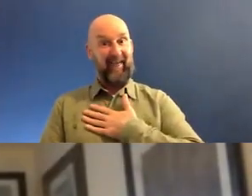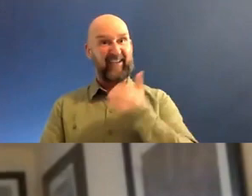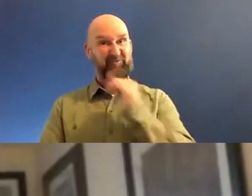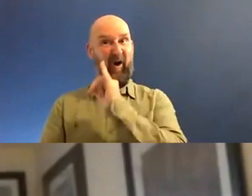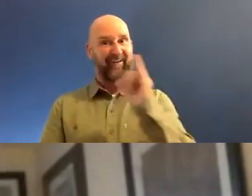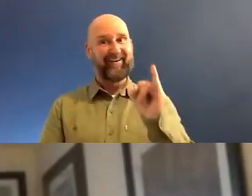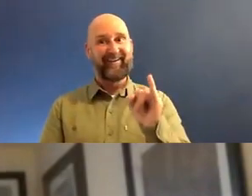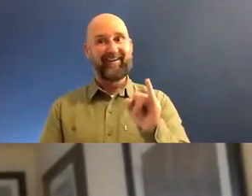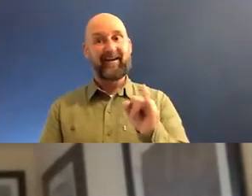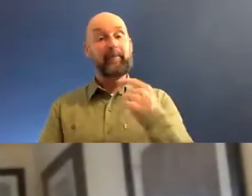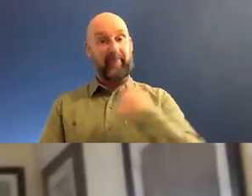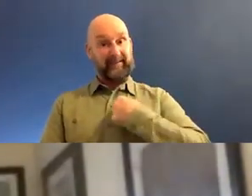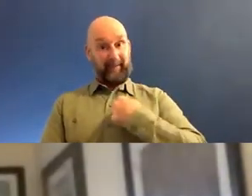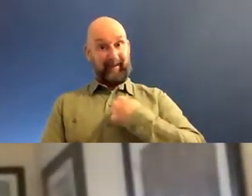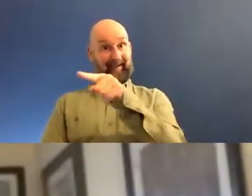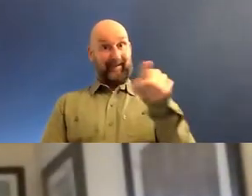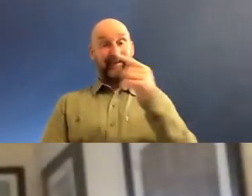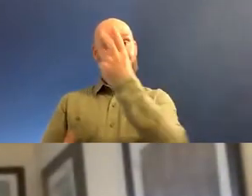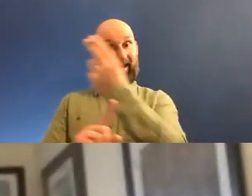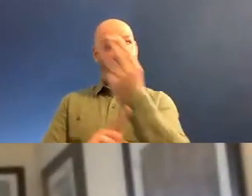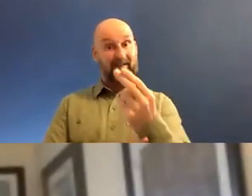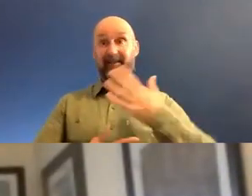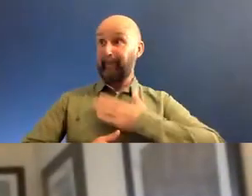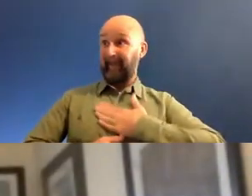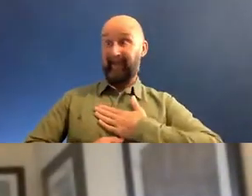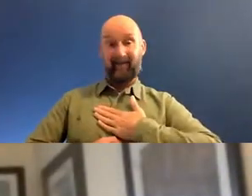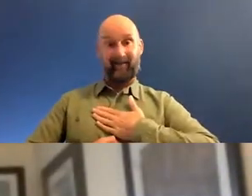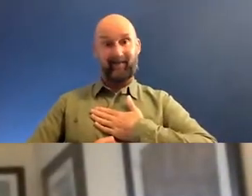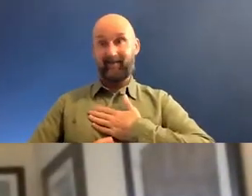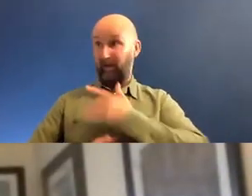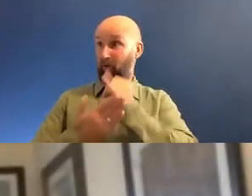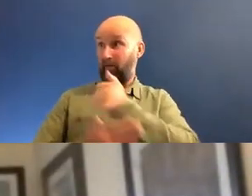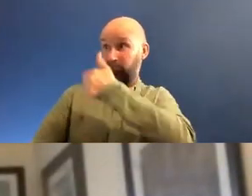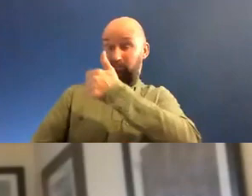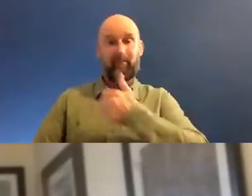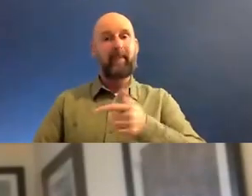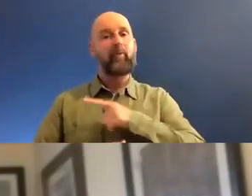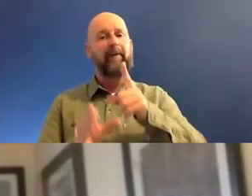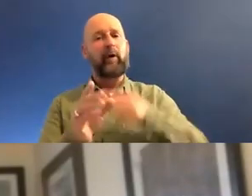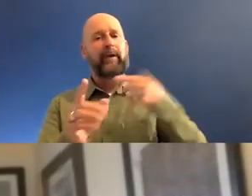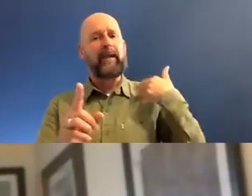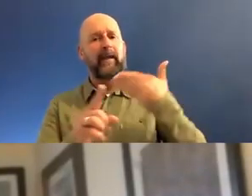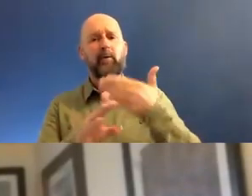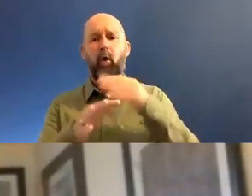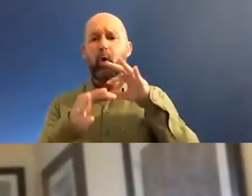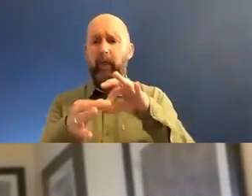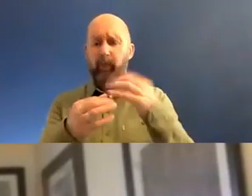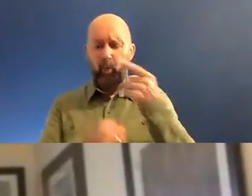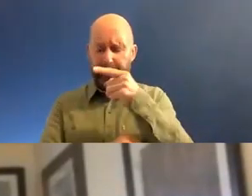it's me. And so that's why, and I, you know, in the, in the years, I've done lots of work with, with, um,